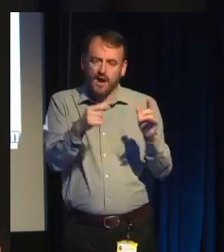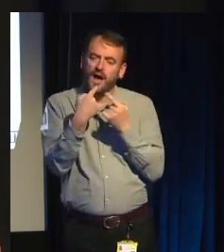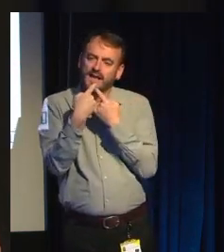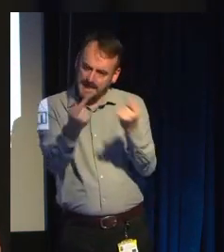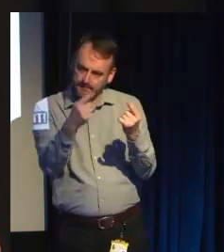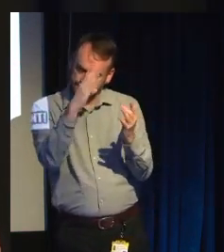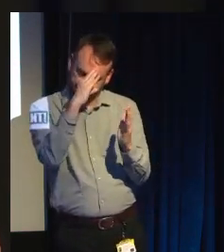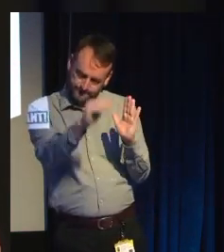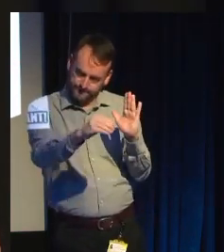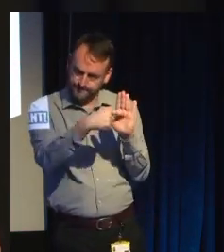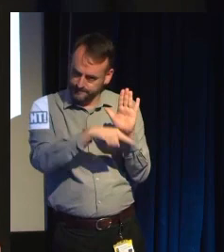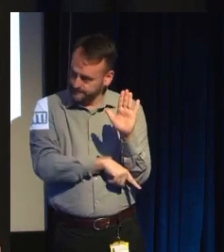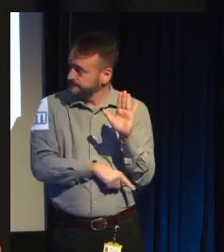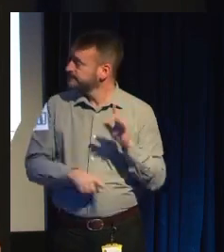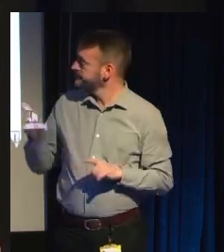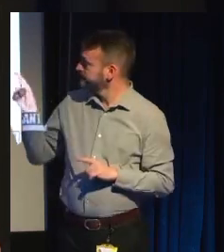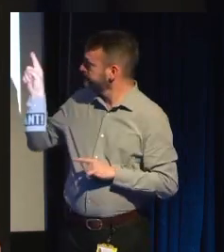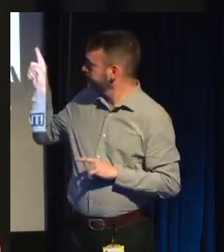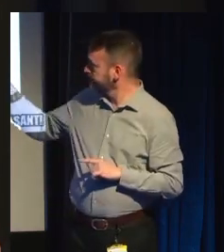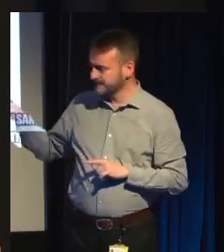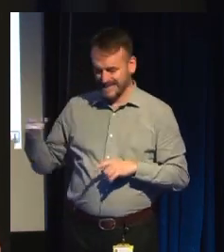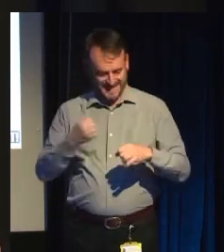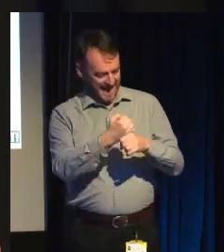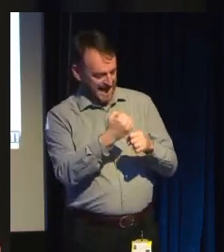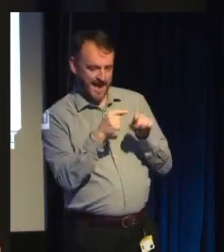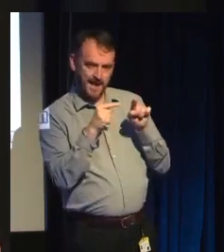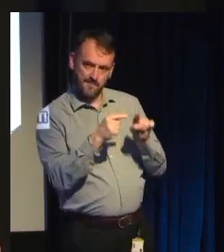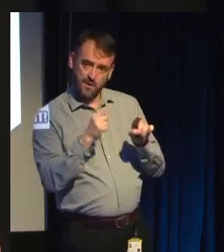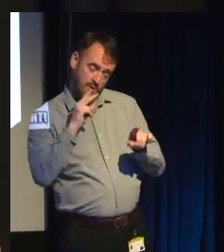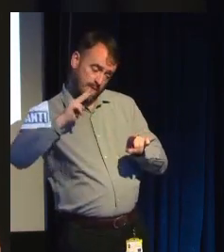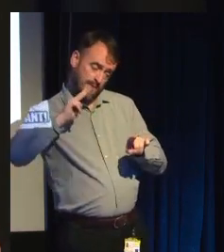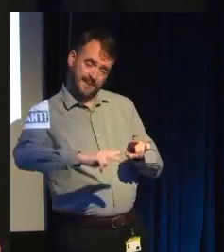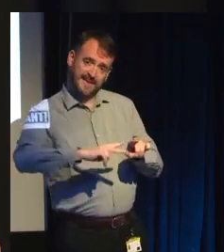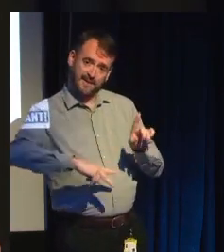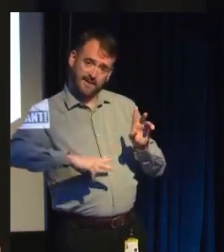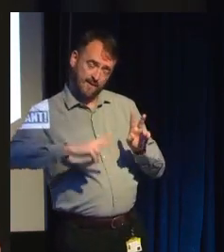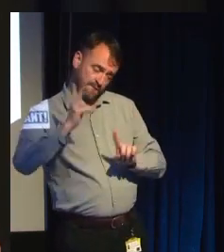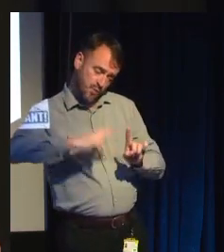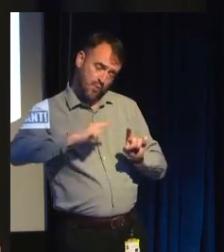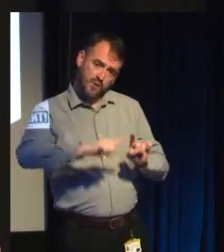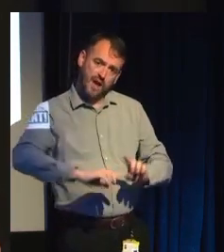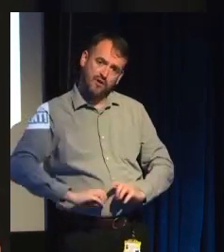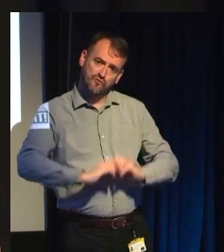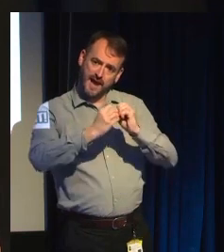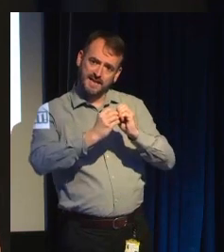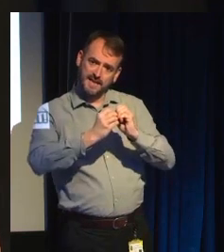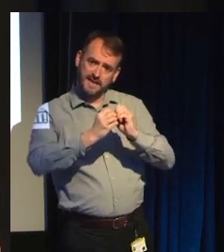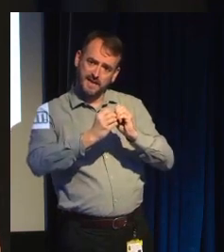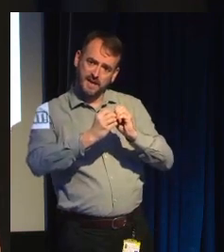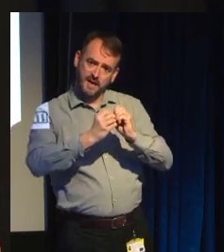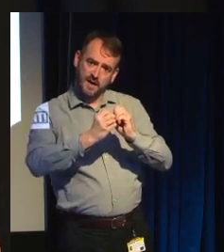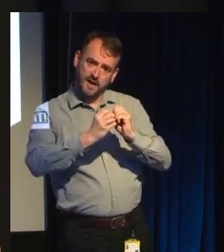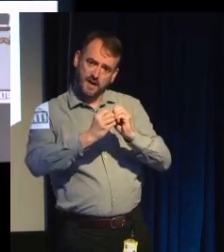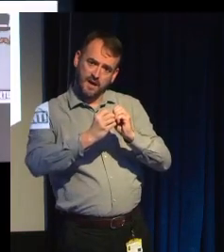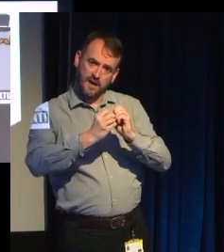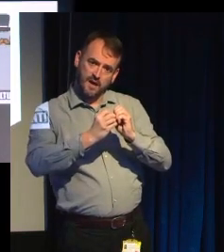So, preferably, your game should be perceived as having been created by a single, vision-carrying